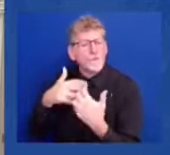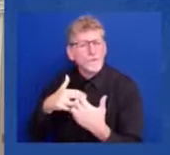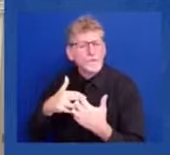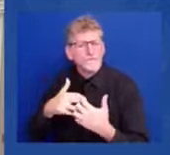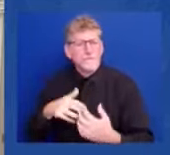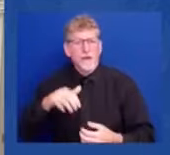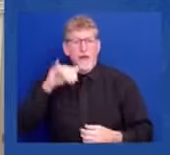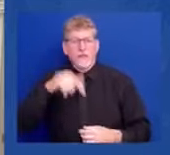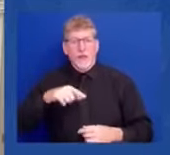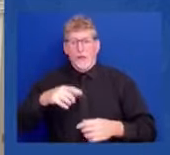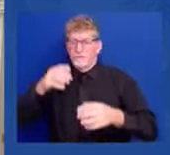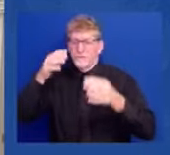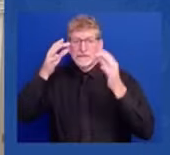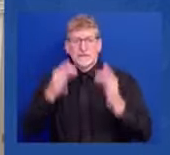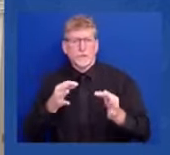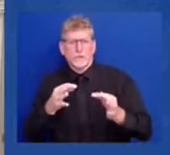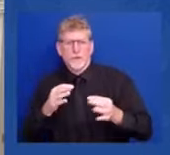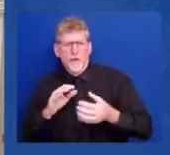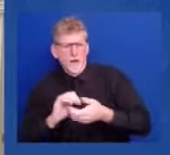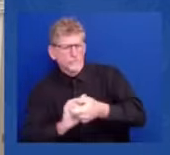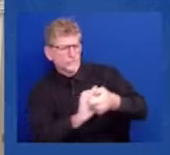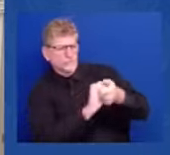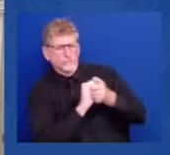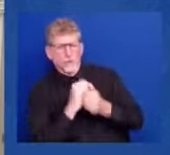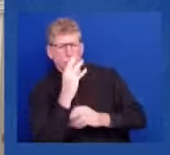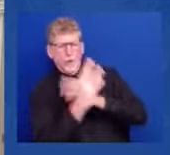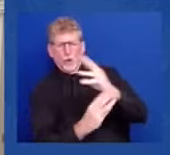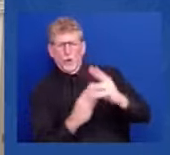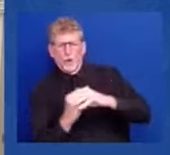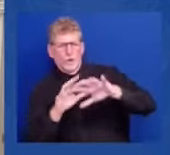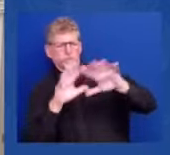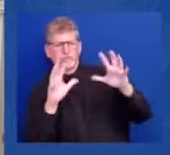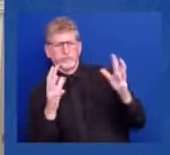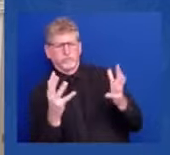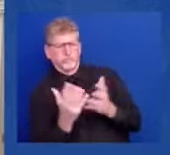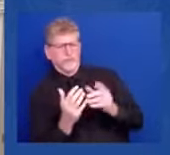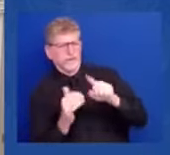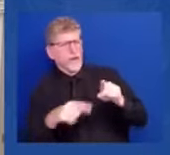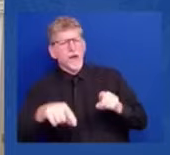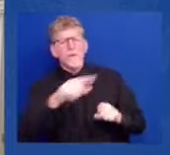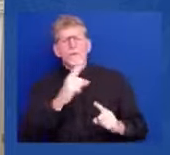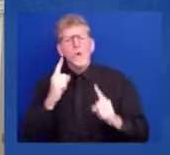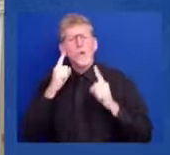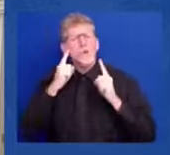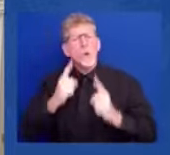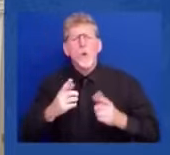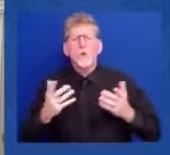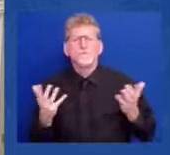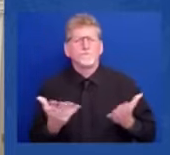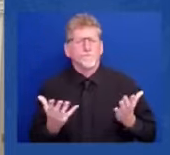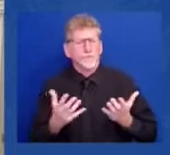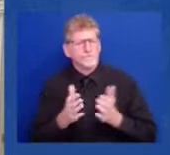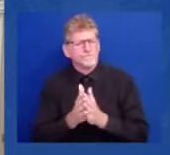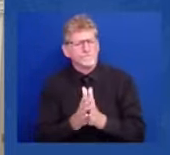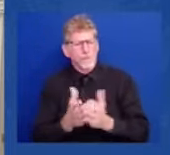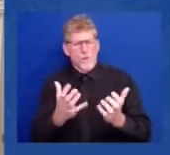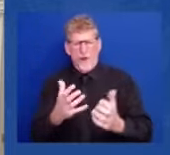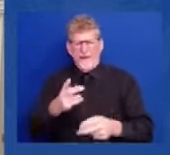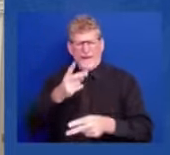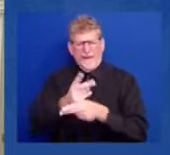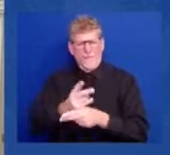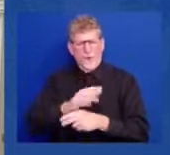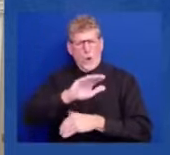been my overriding focus to keep all NATO and all of the EU and our allies totally